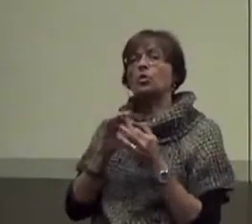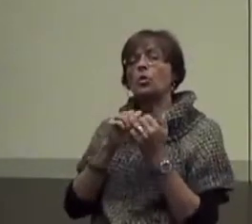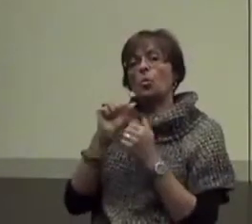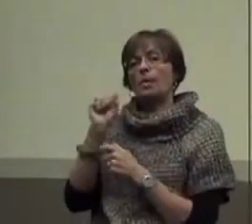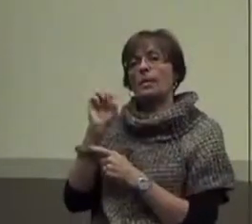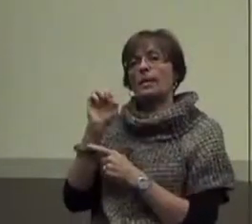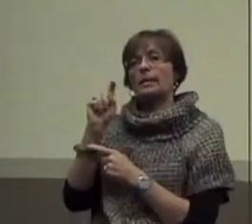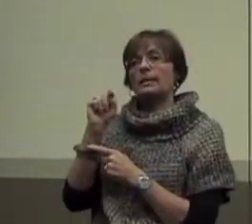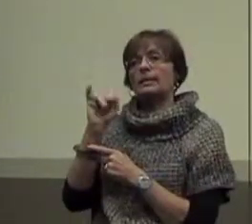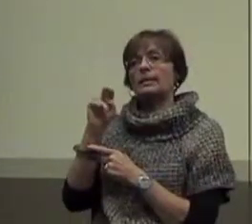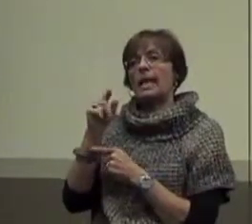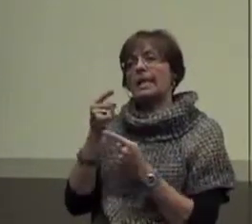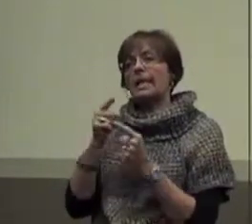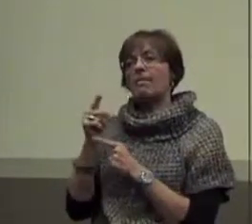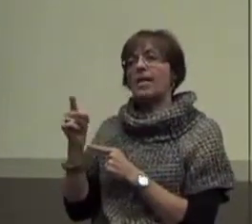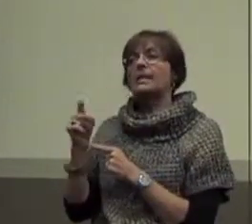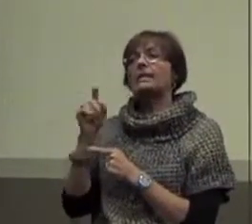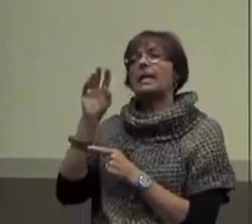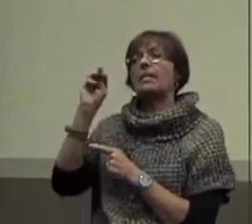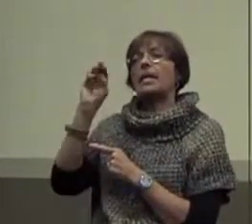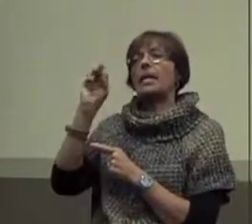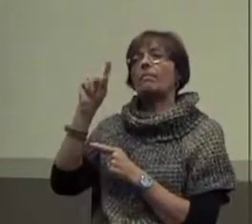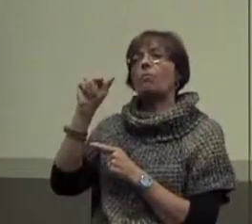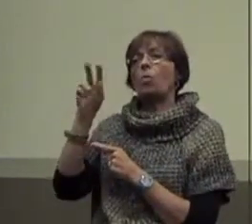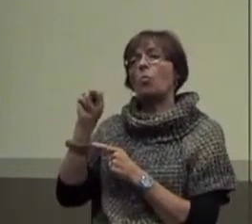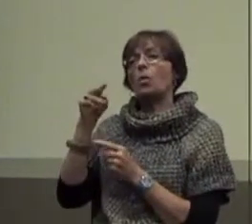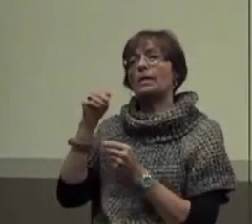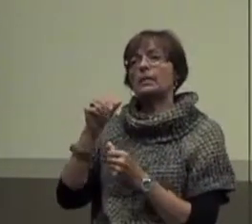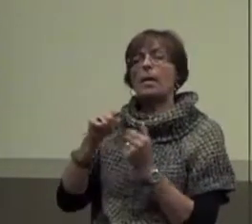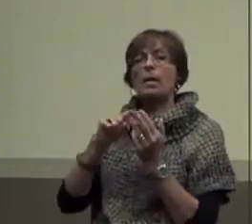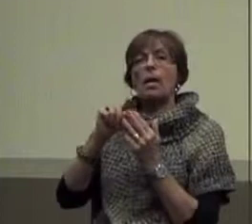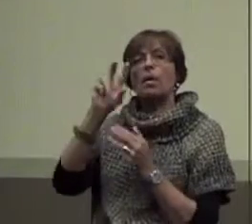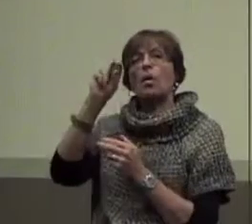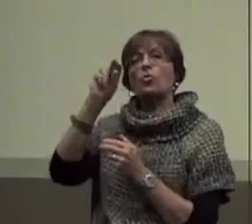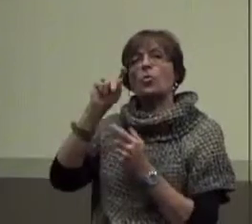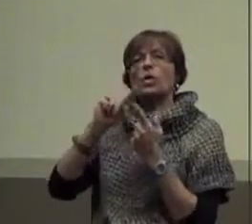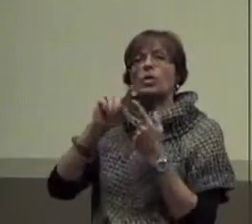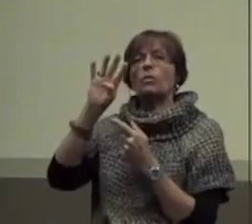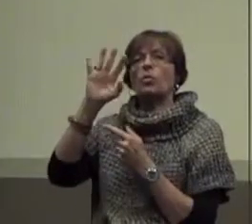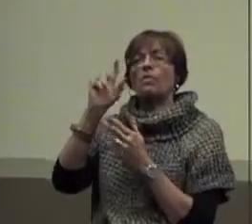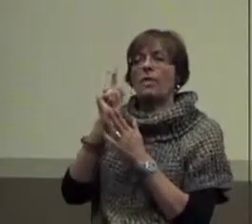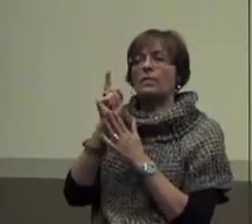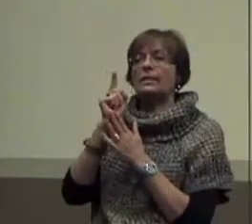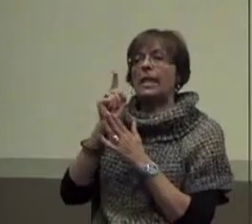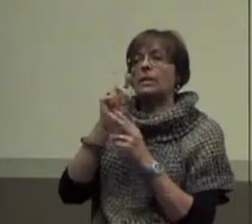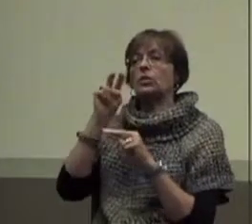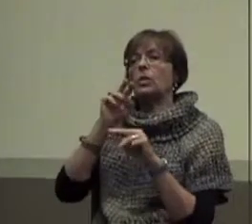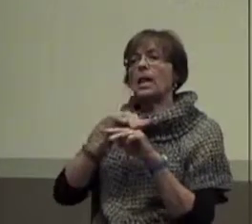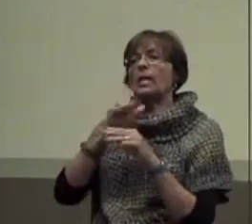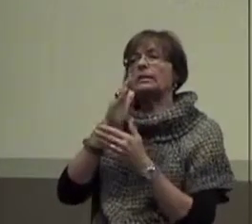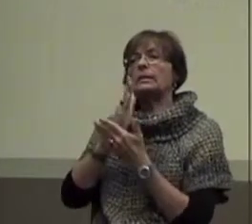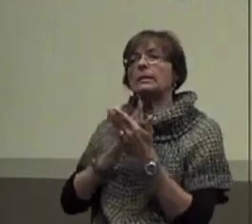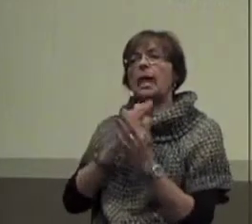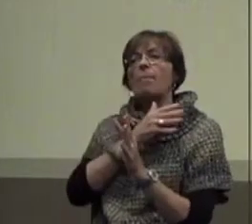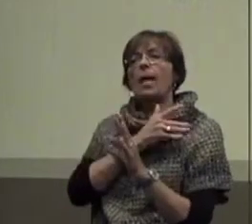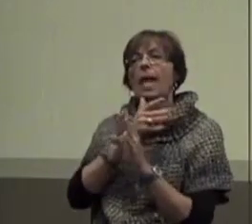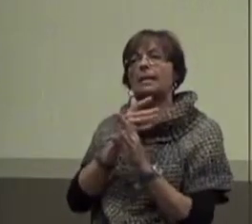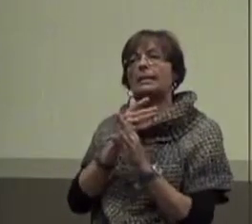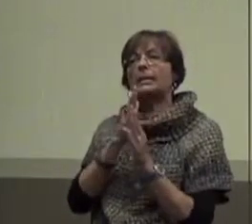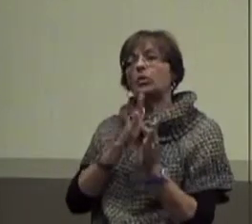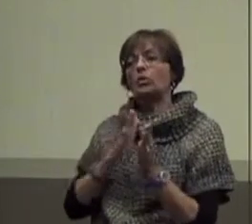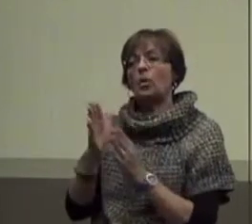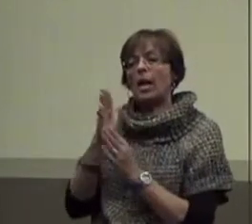do with the setting event. But go ahead and for Morgan, spend about 30 to 45 seconds looking at what are some antecedent